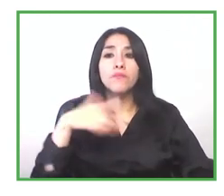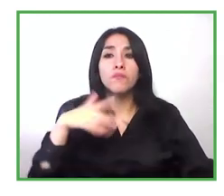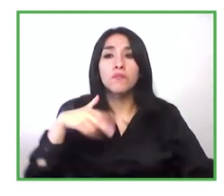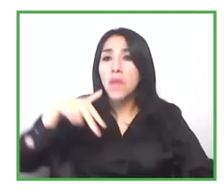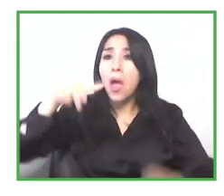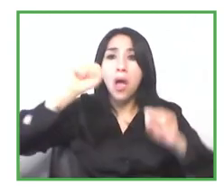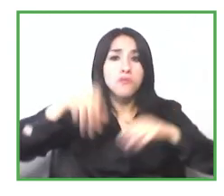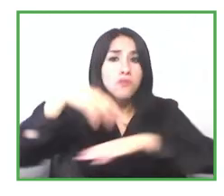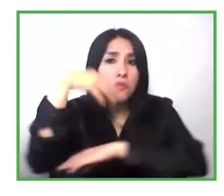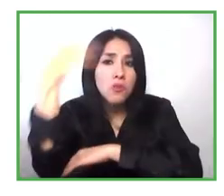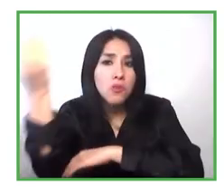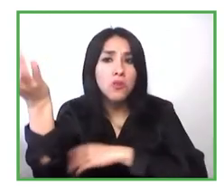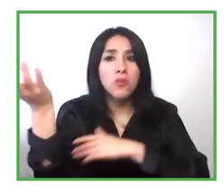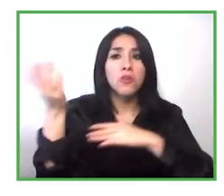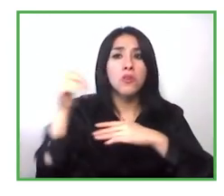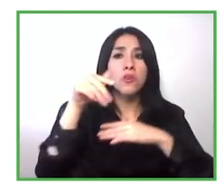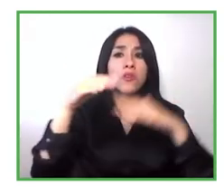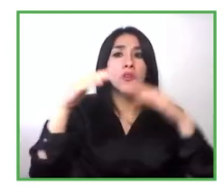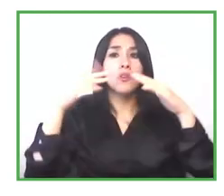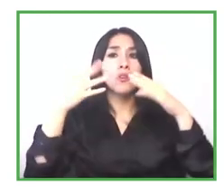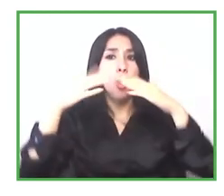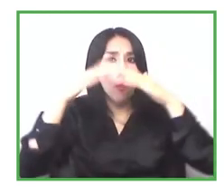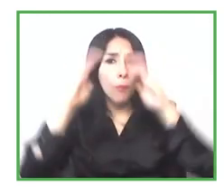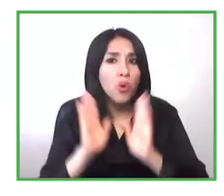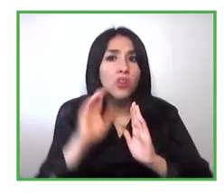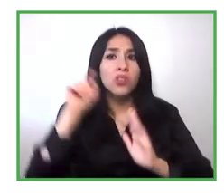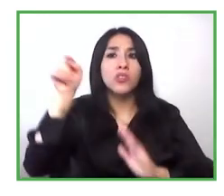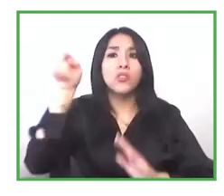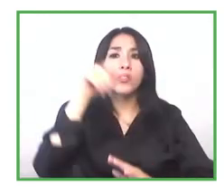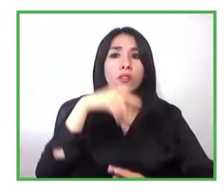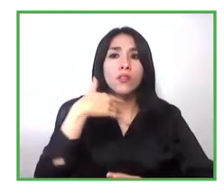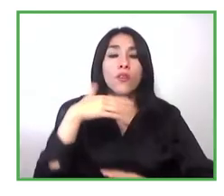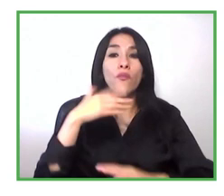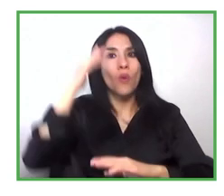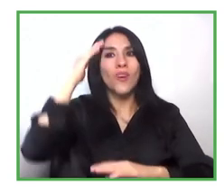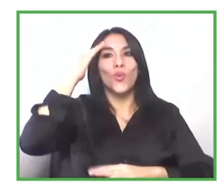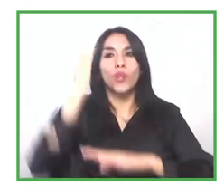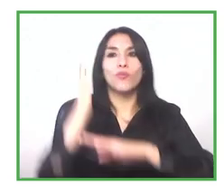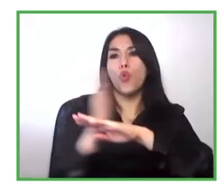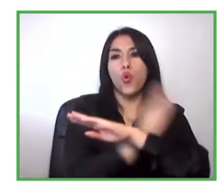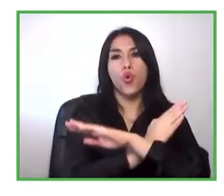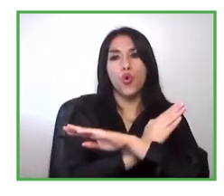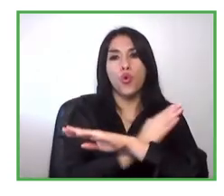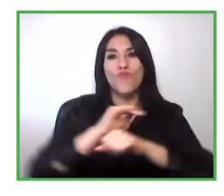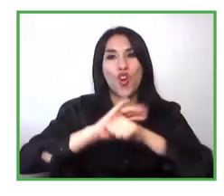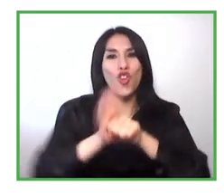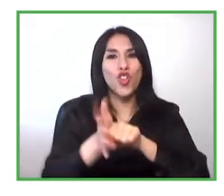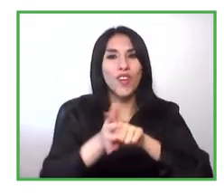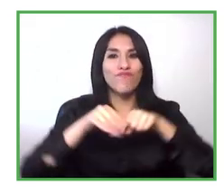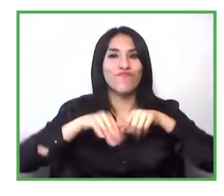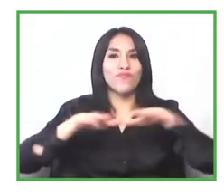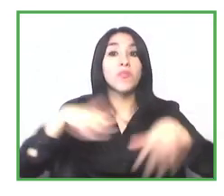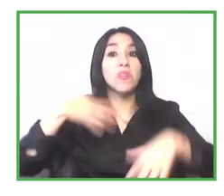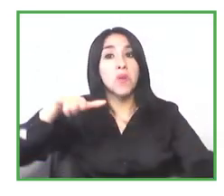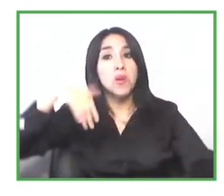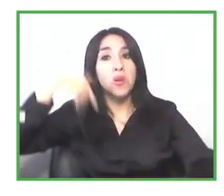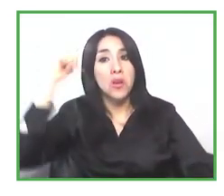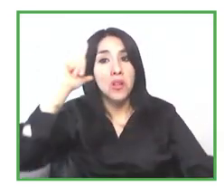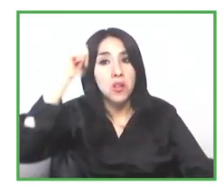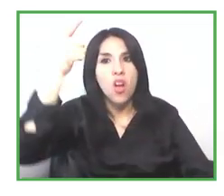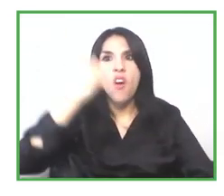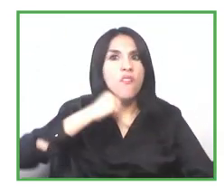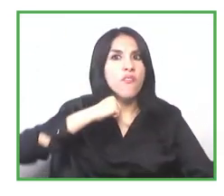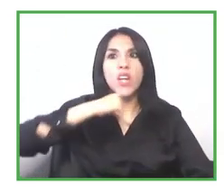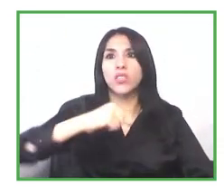to move and we started with this pandemic to accelerate this